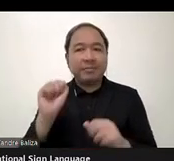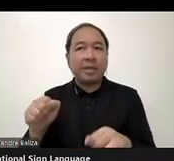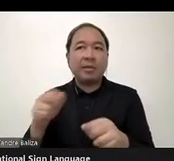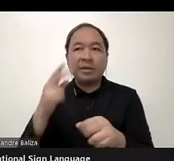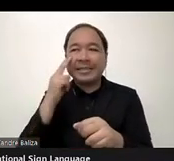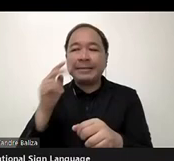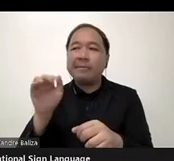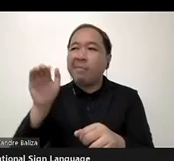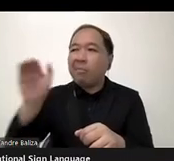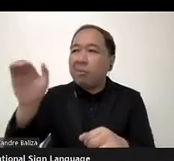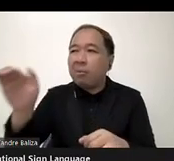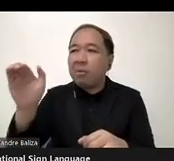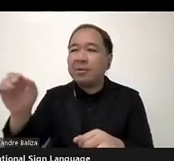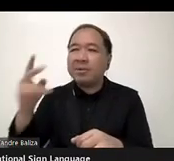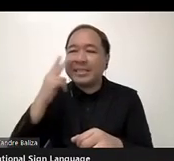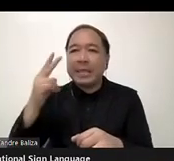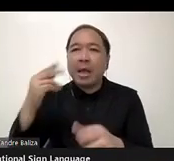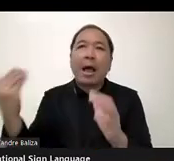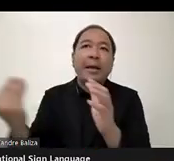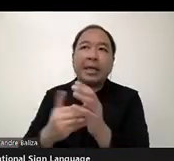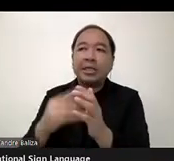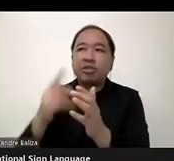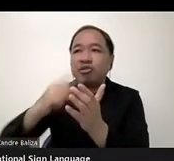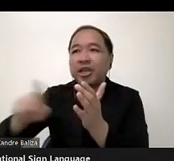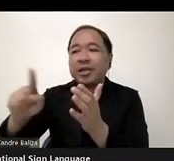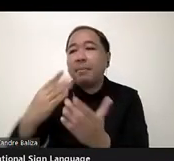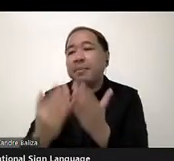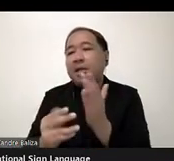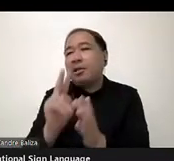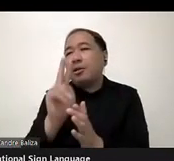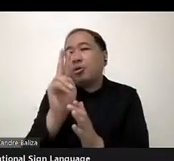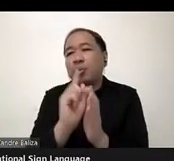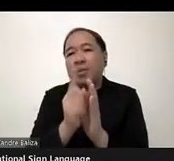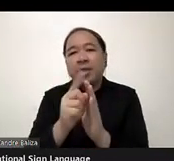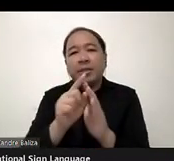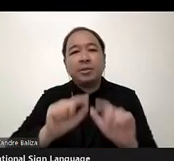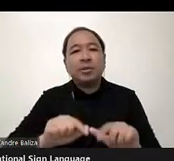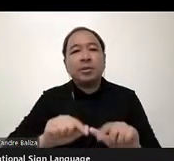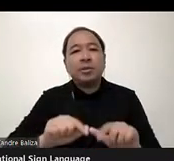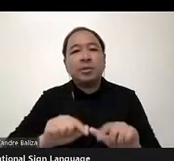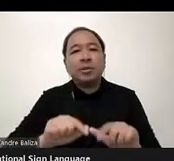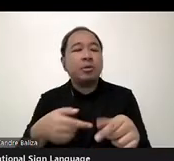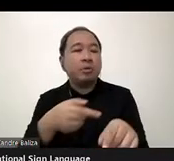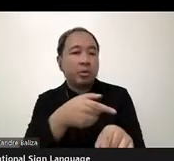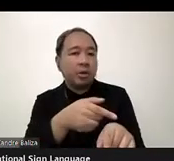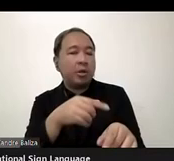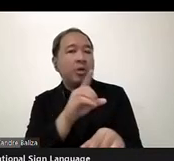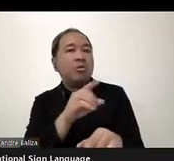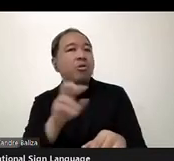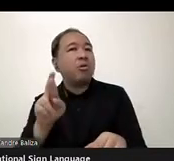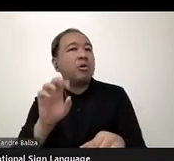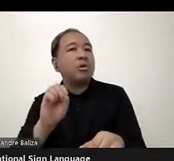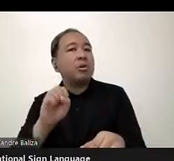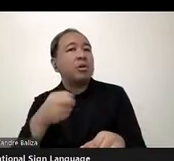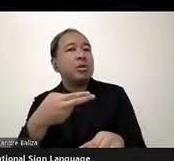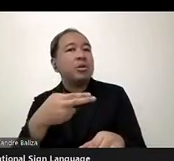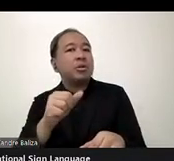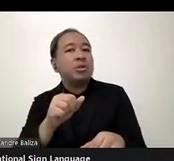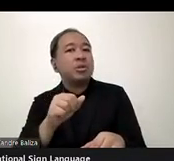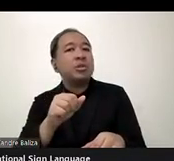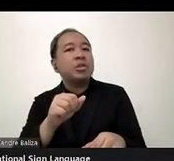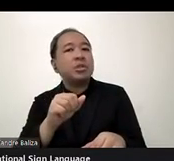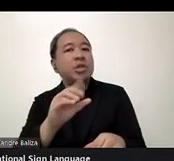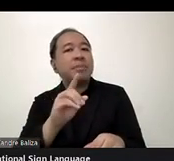to give the last two minutes to my colleague, Shabia, Dr. Shabia, to close out the session. Okay,